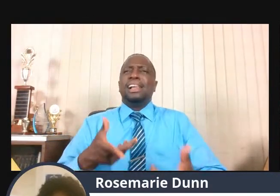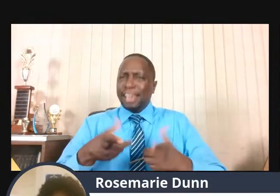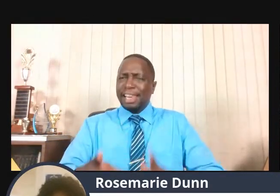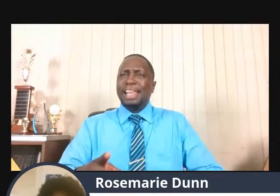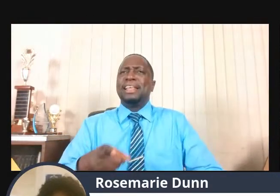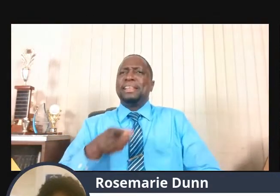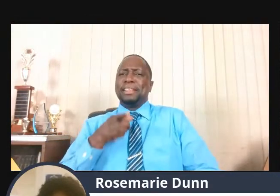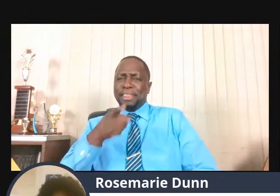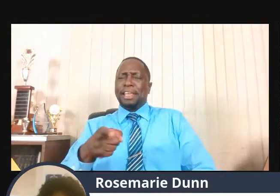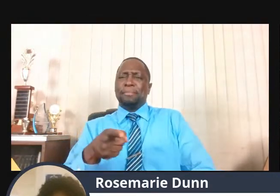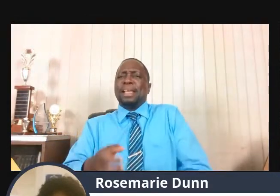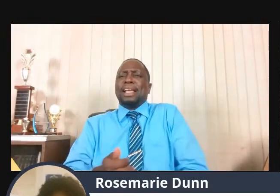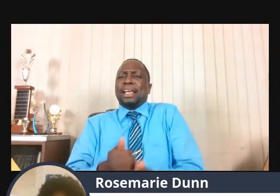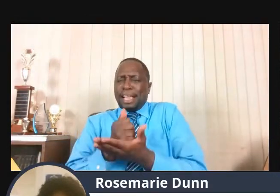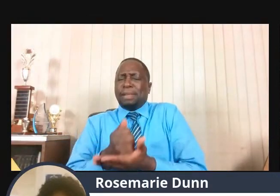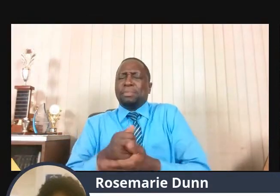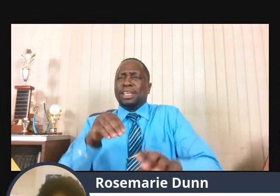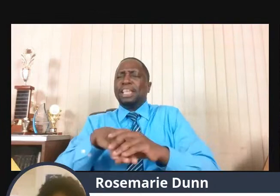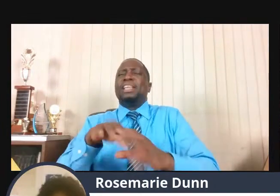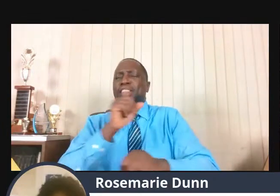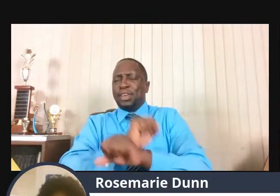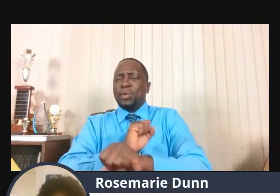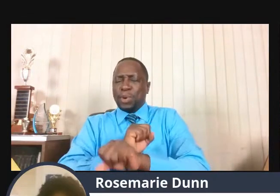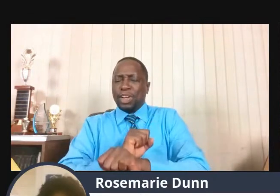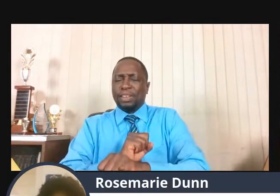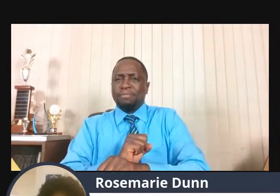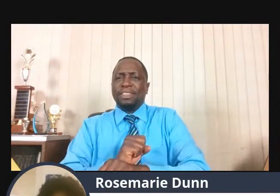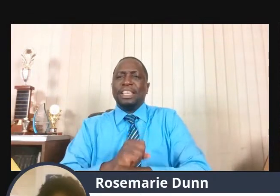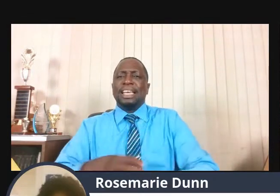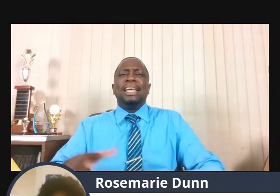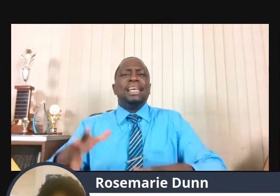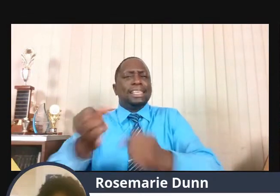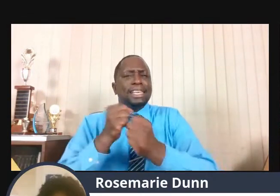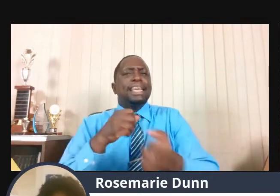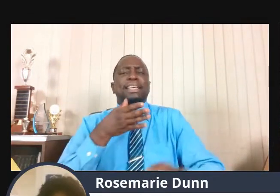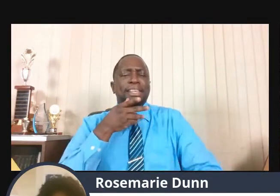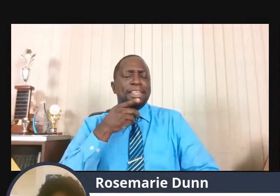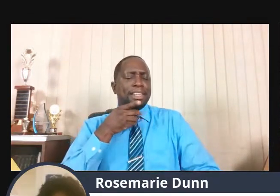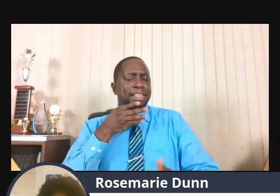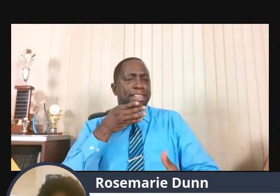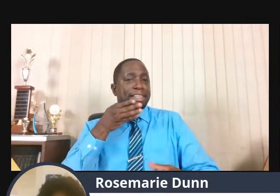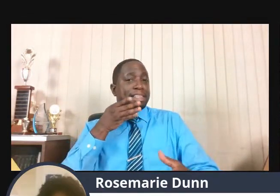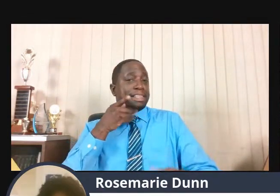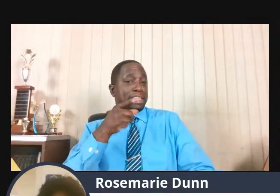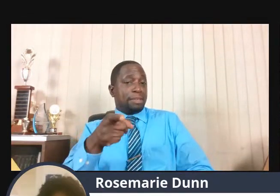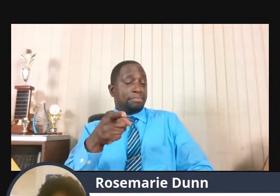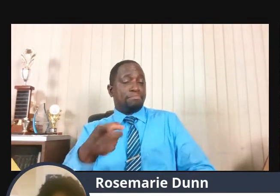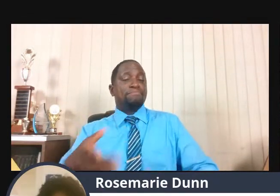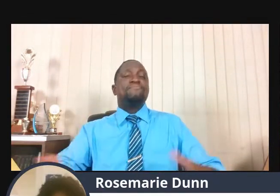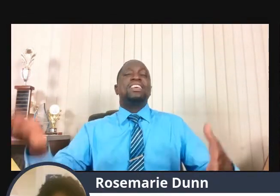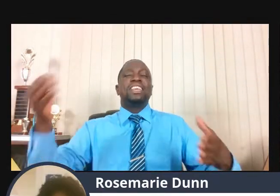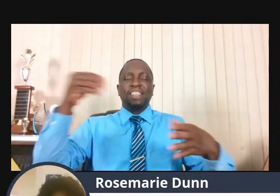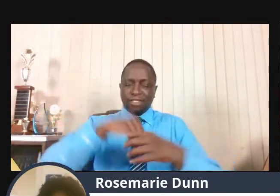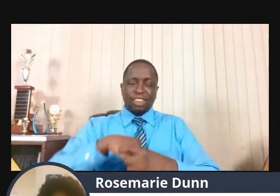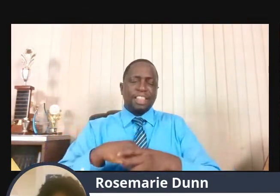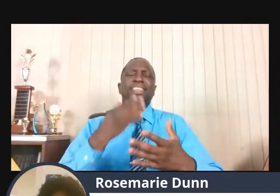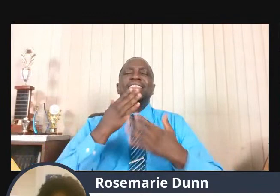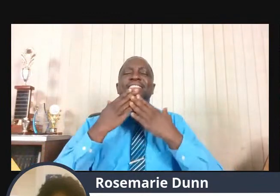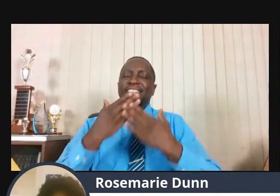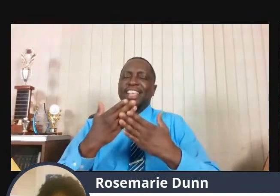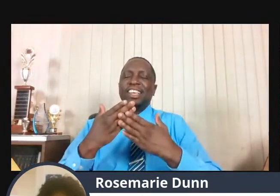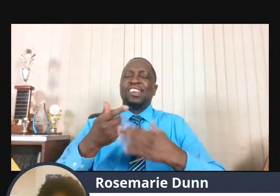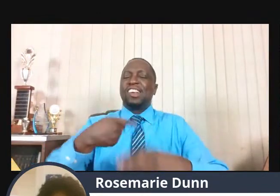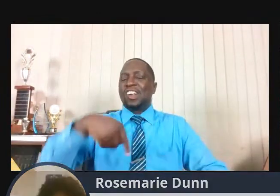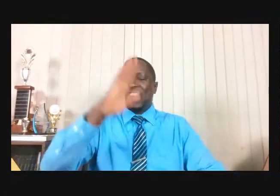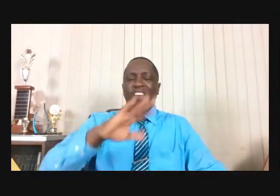co-laborers in the church. Get them involved. Thank God for the opportunity we have because